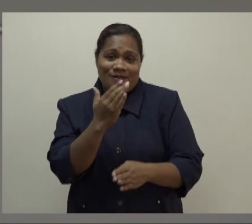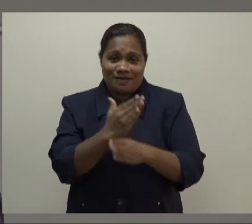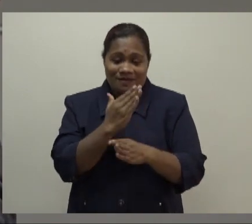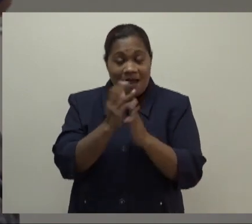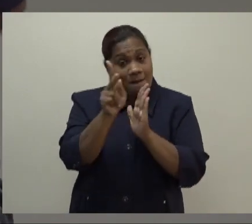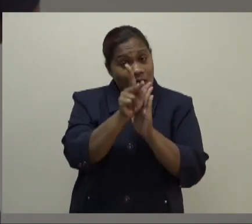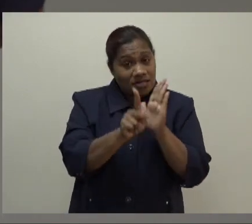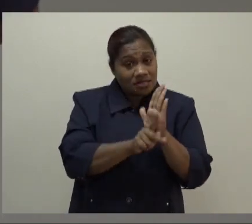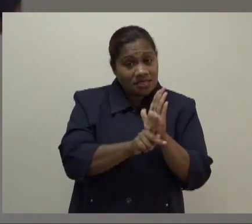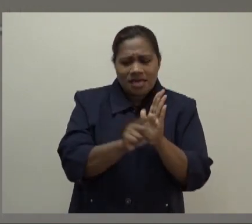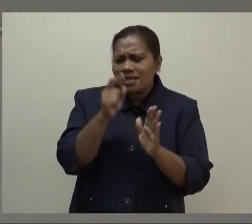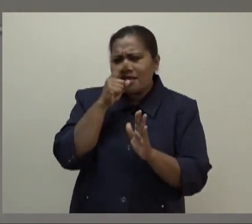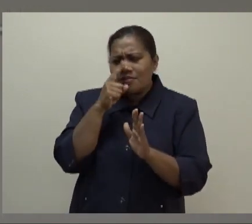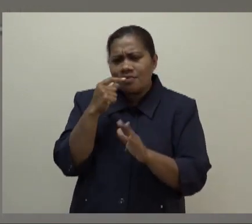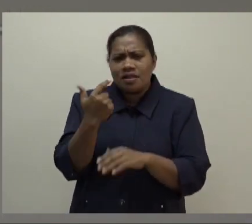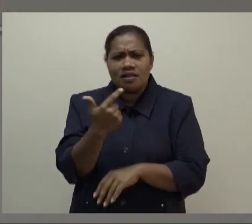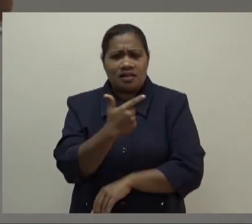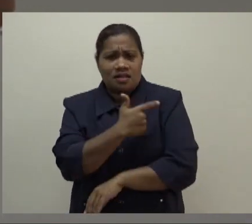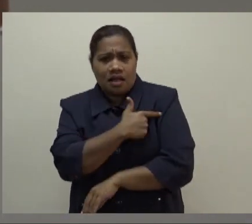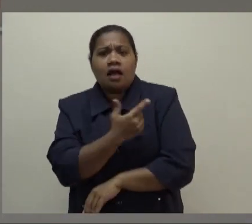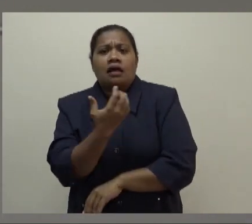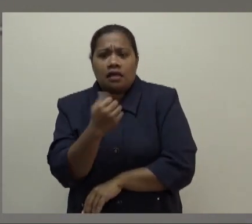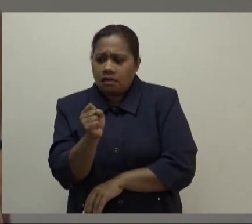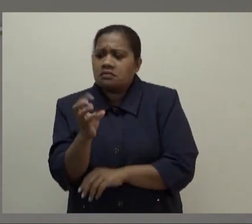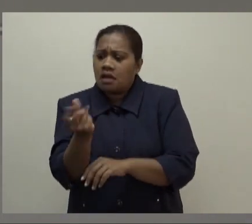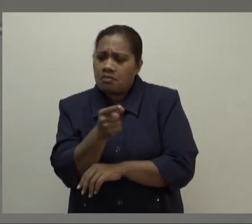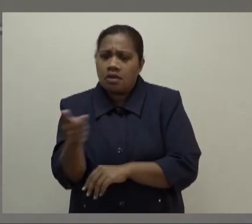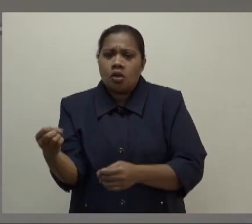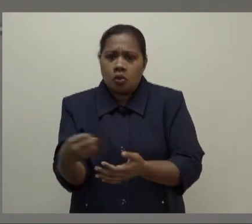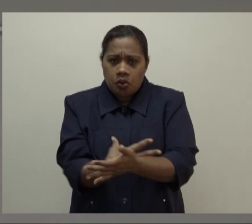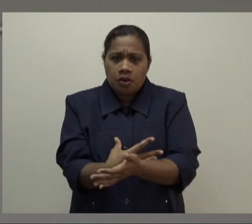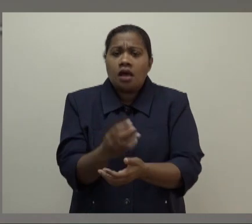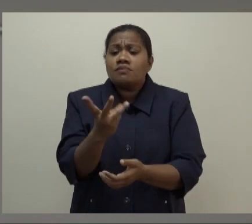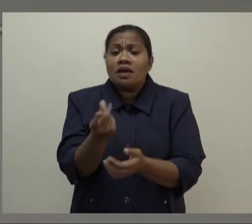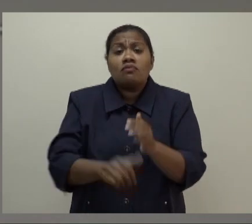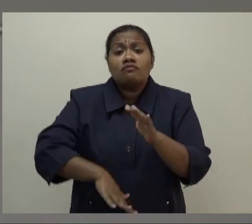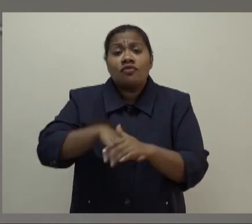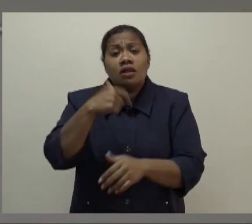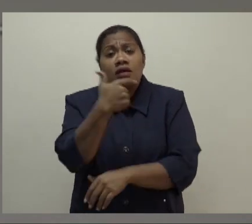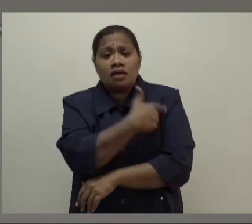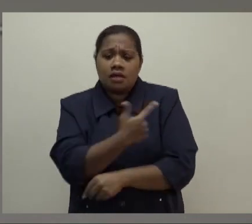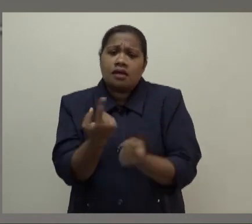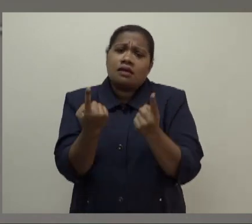people who are vaccinated still get COVID and some of who are vaccinated are still dying and decreasing